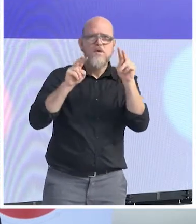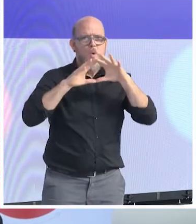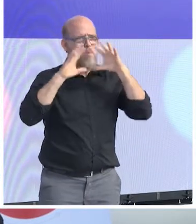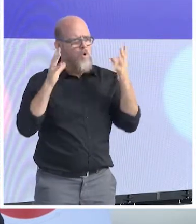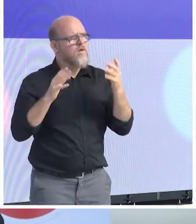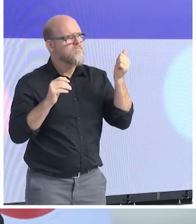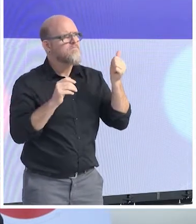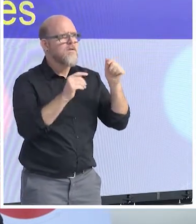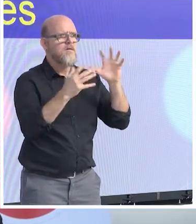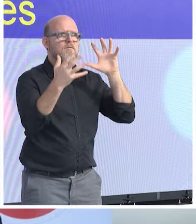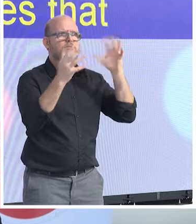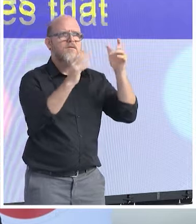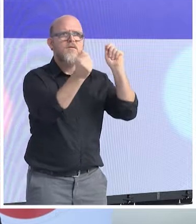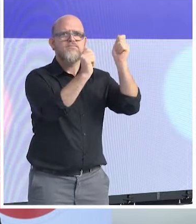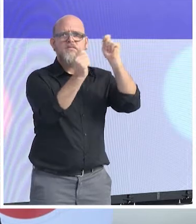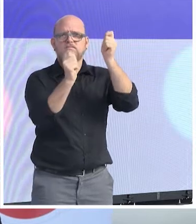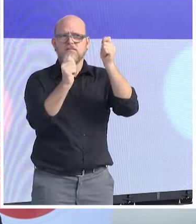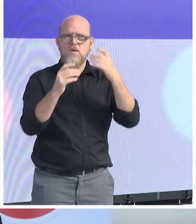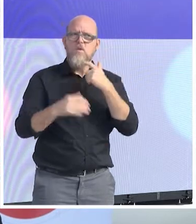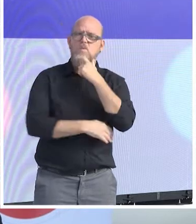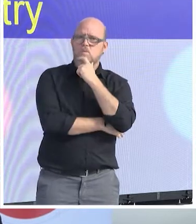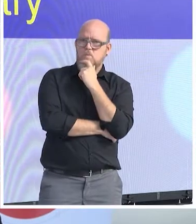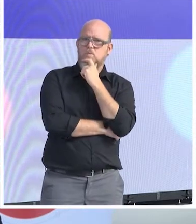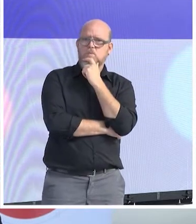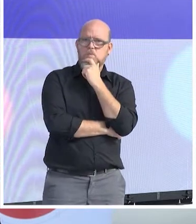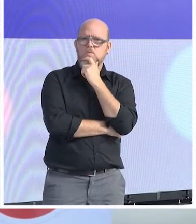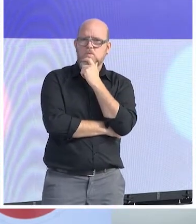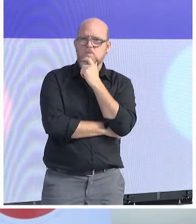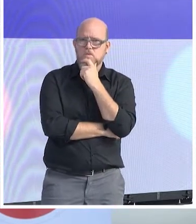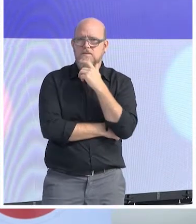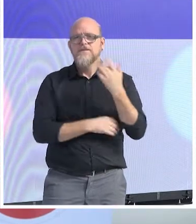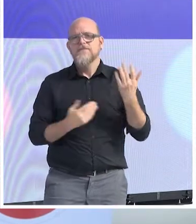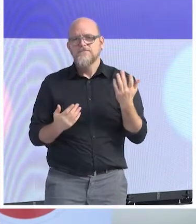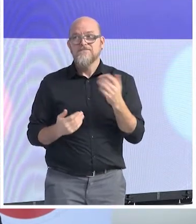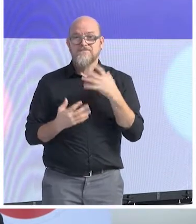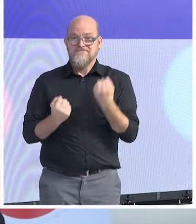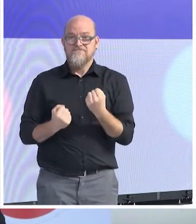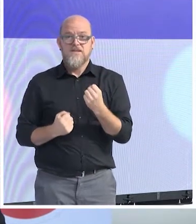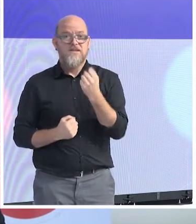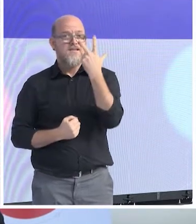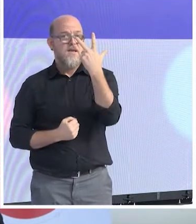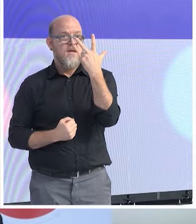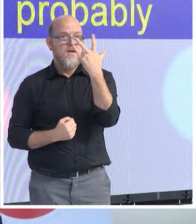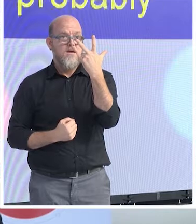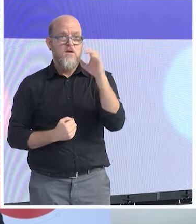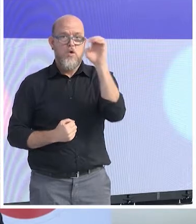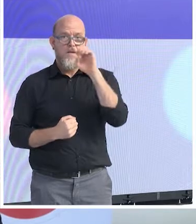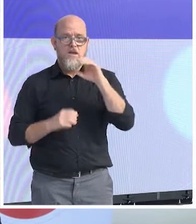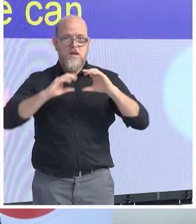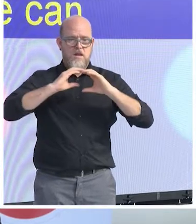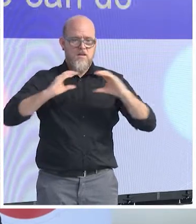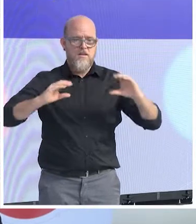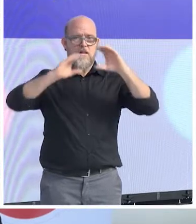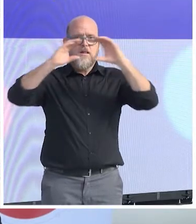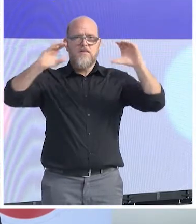that are in crisis, and then try to finish giving an idea probably also what probably we can do about this. The first